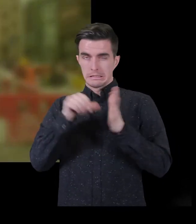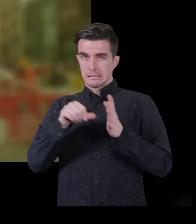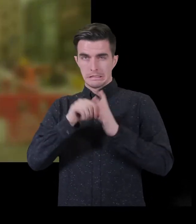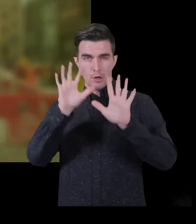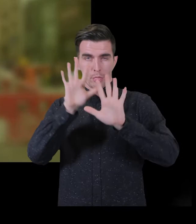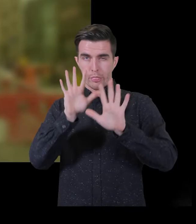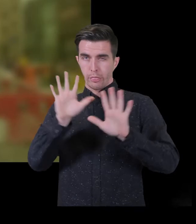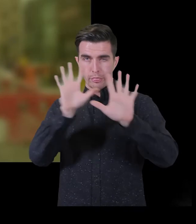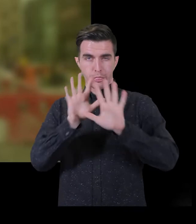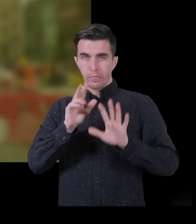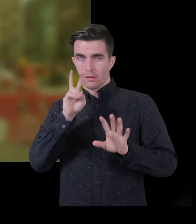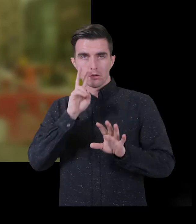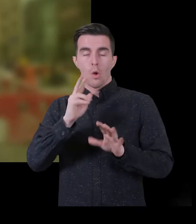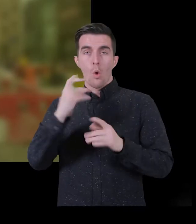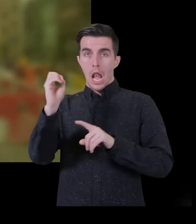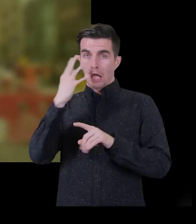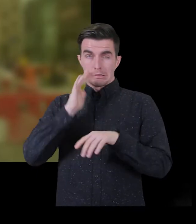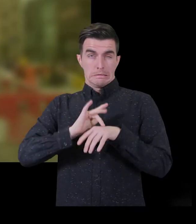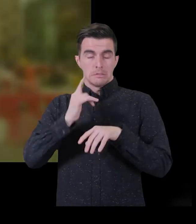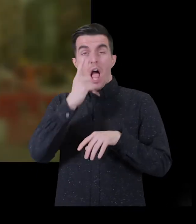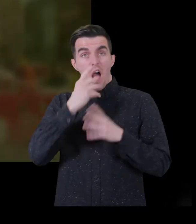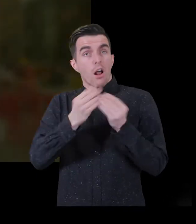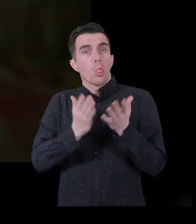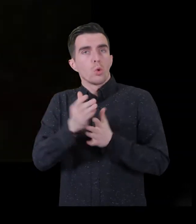lights. This can often be resolved by surgery.